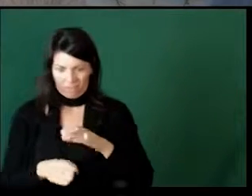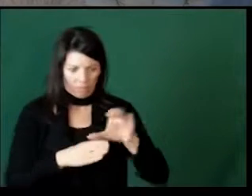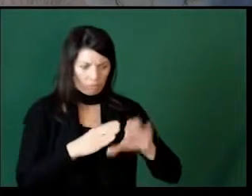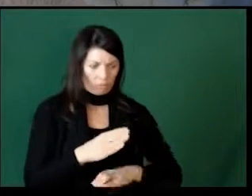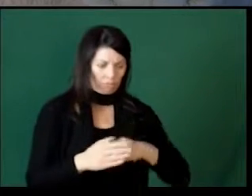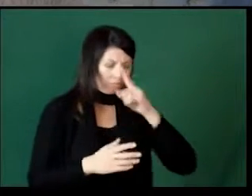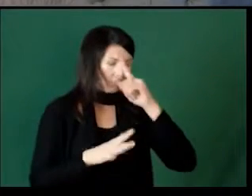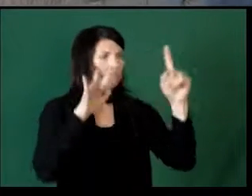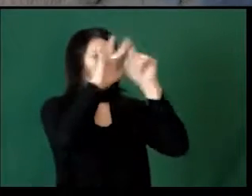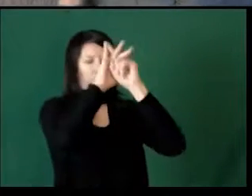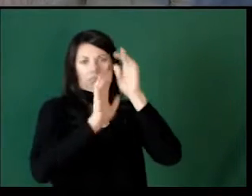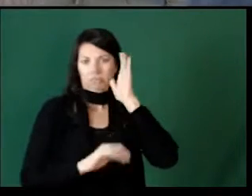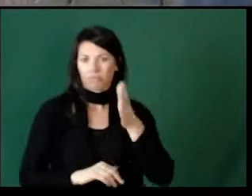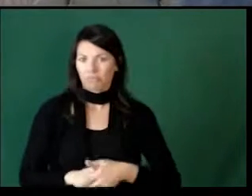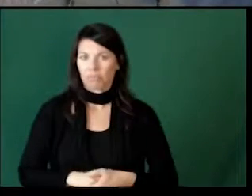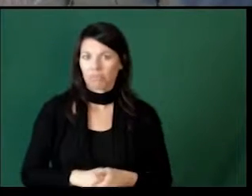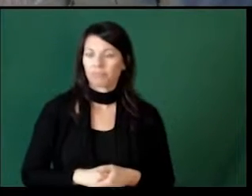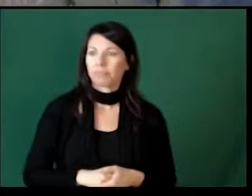have consequences.